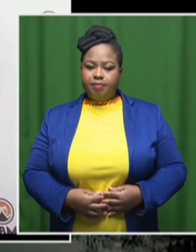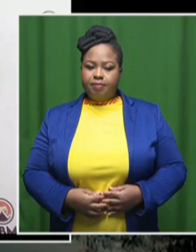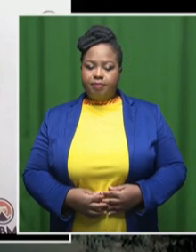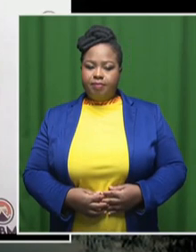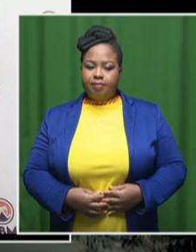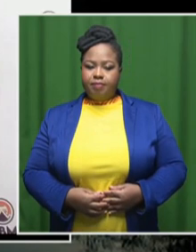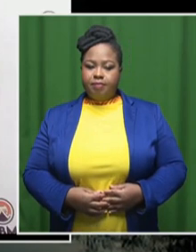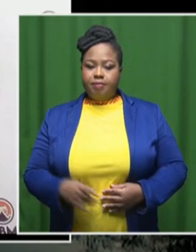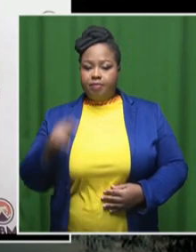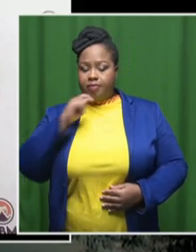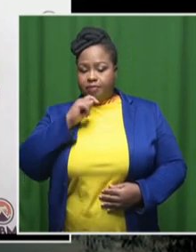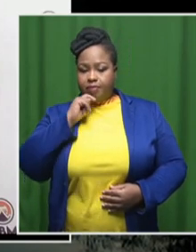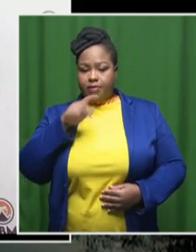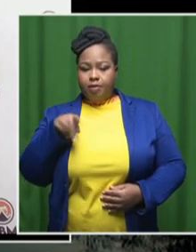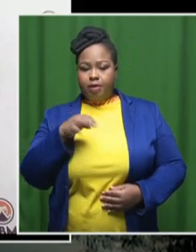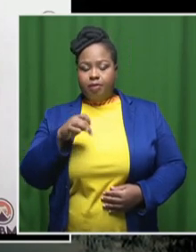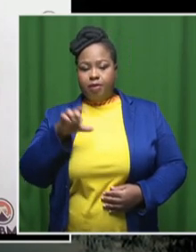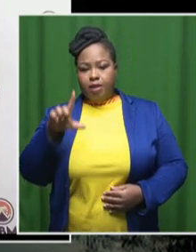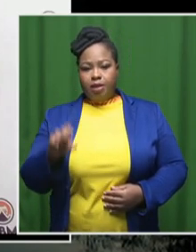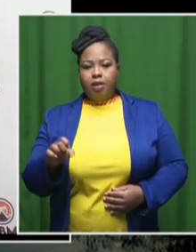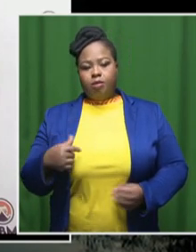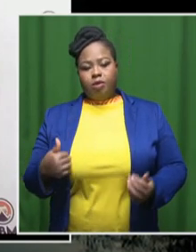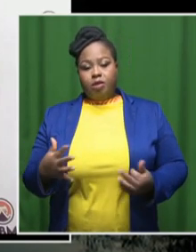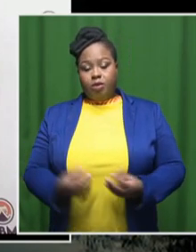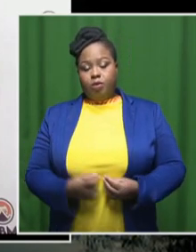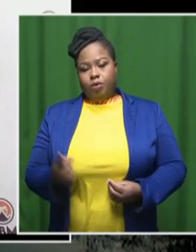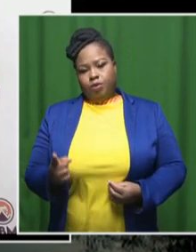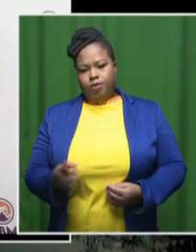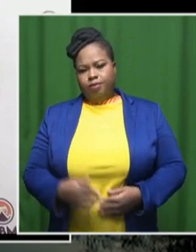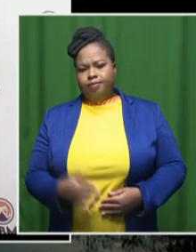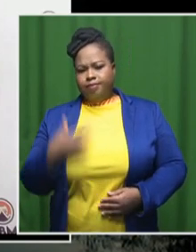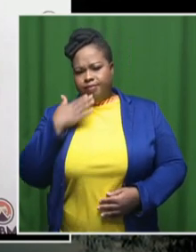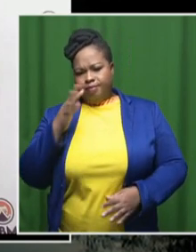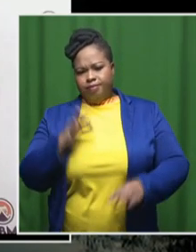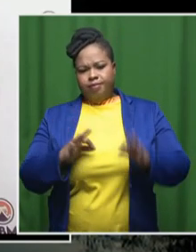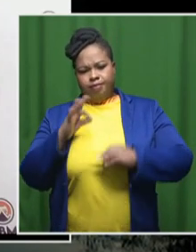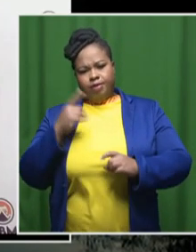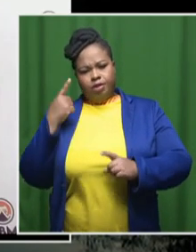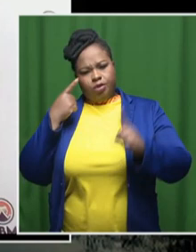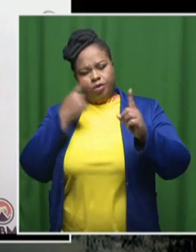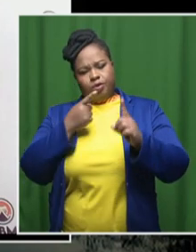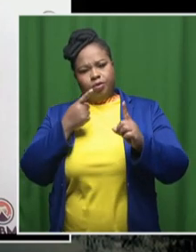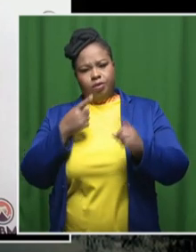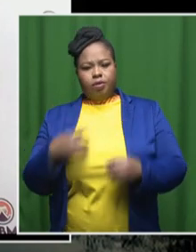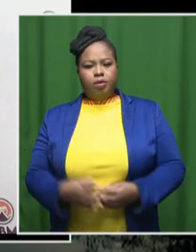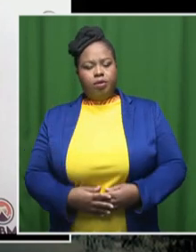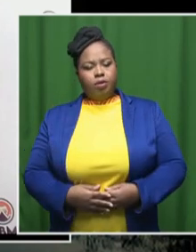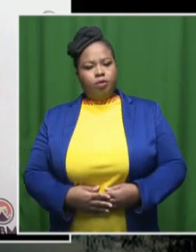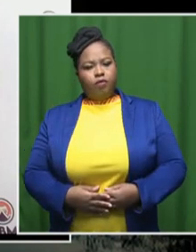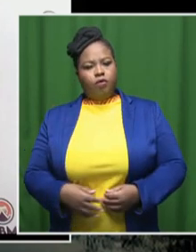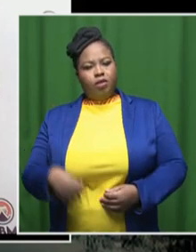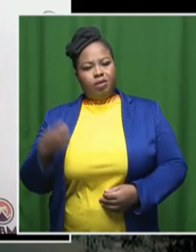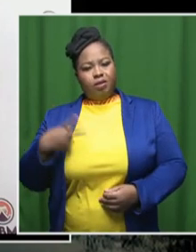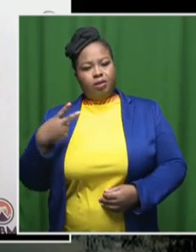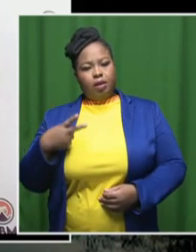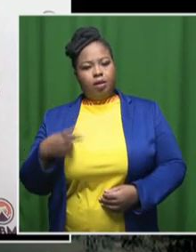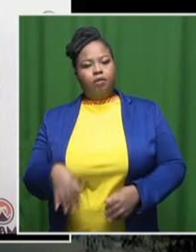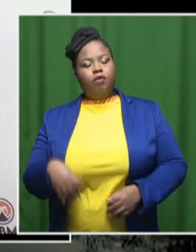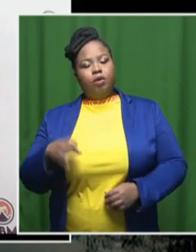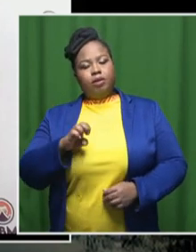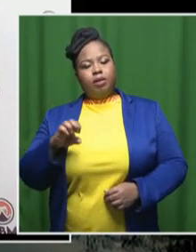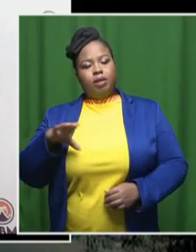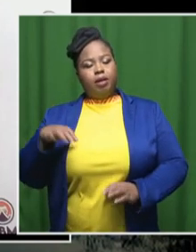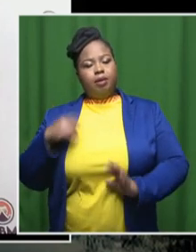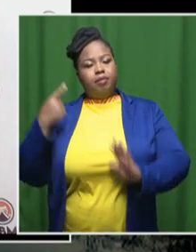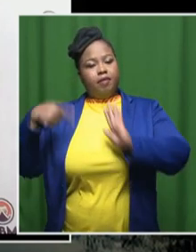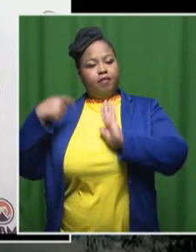And a very good morning to Pagamila and I'm going to start with you. Just tell us a bit more about the goals and the objectives of the second installation of the Eastern Cape